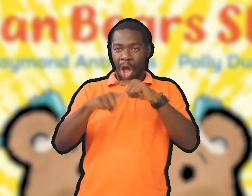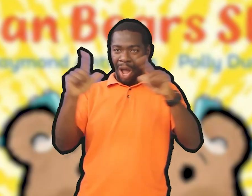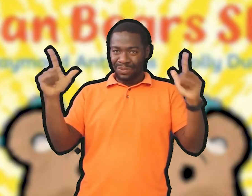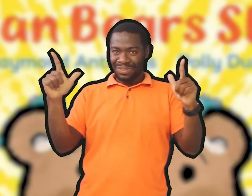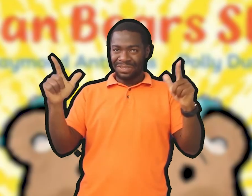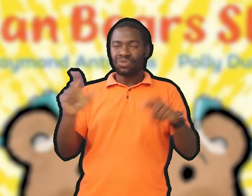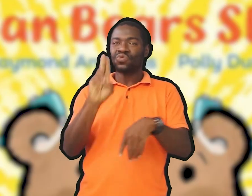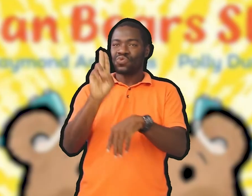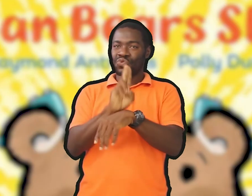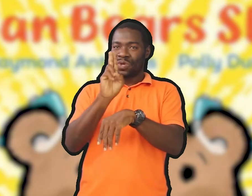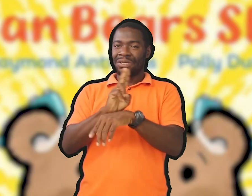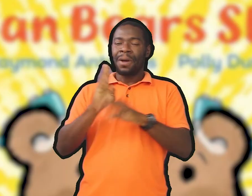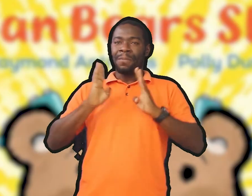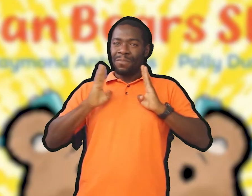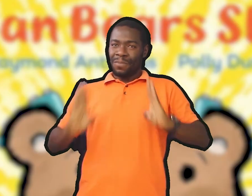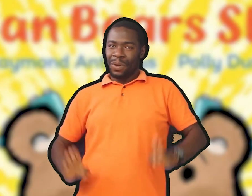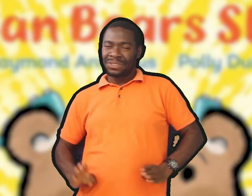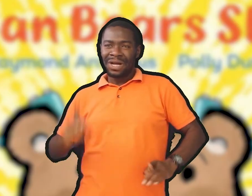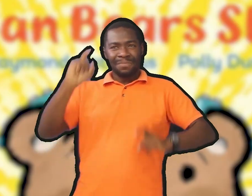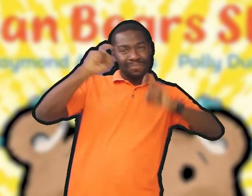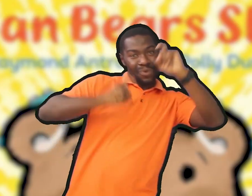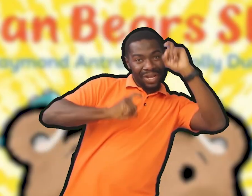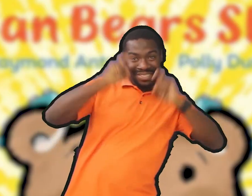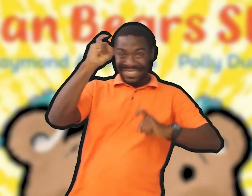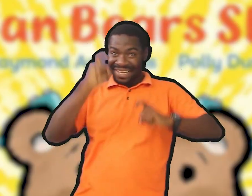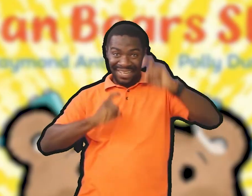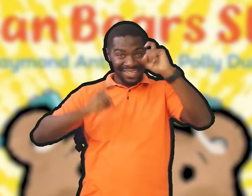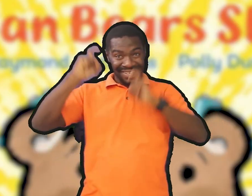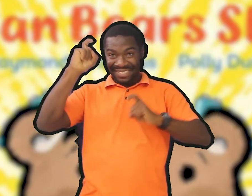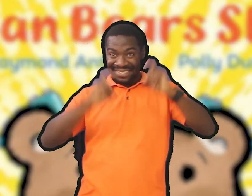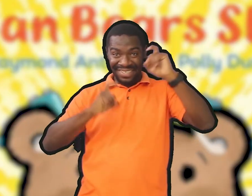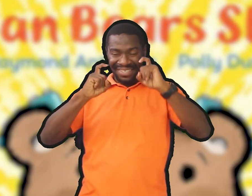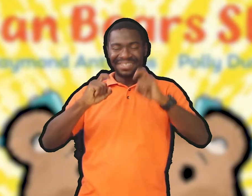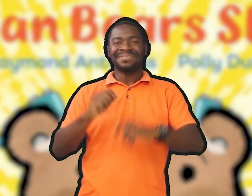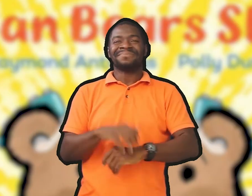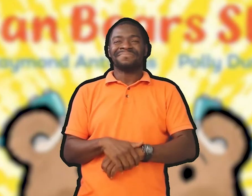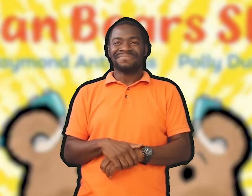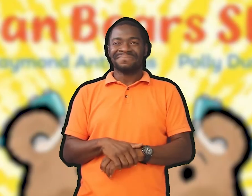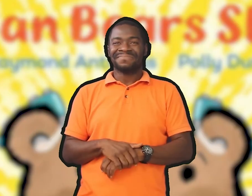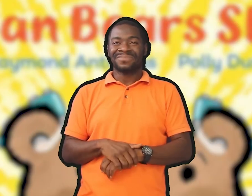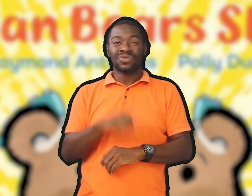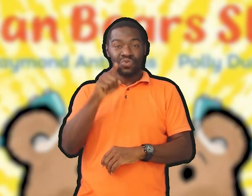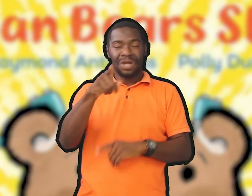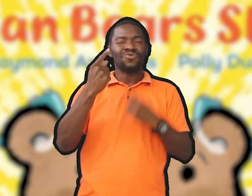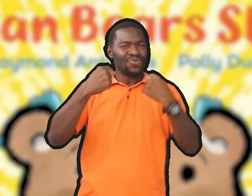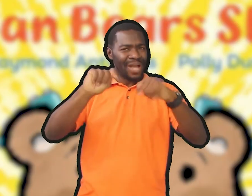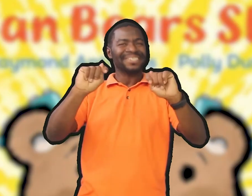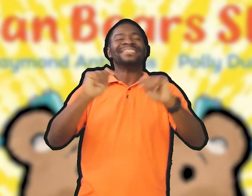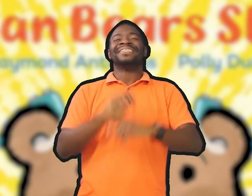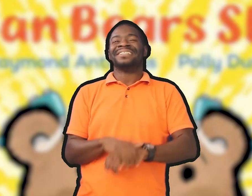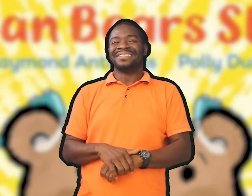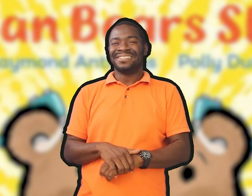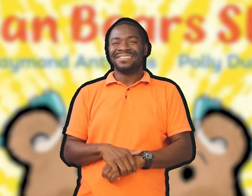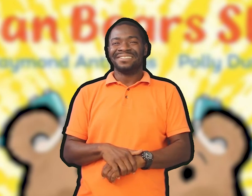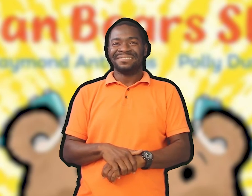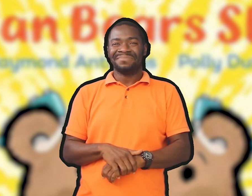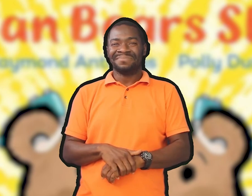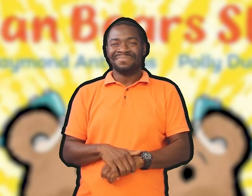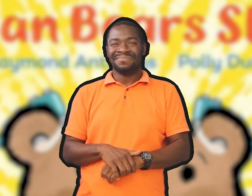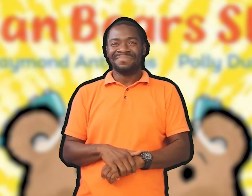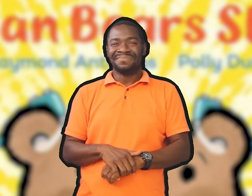In sign language, you use your body and facial expressions to give meaning. Now you try.